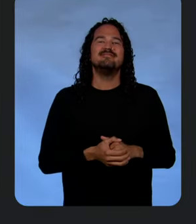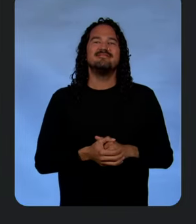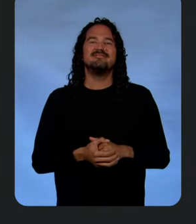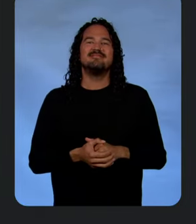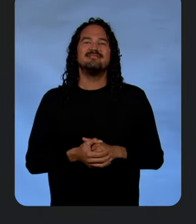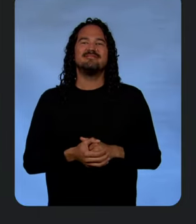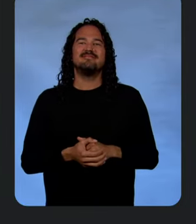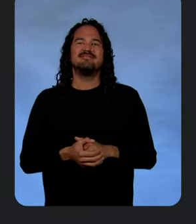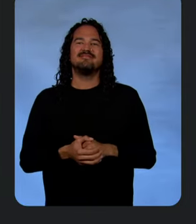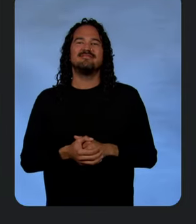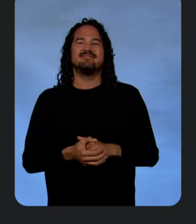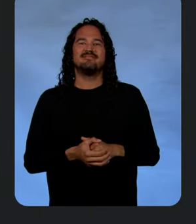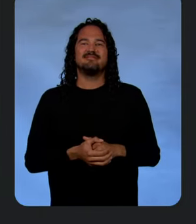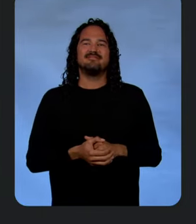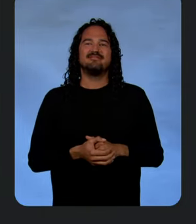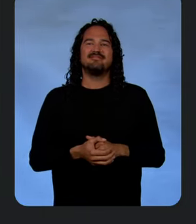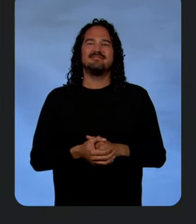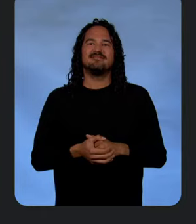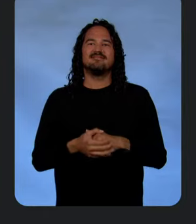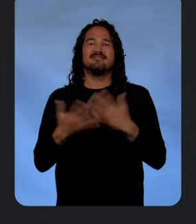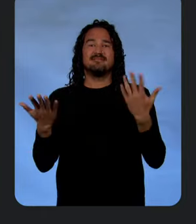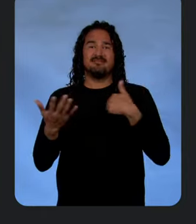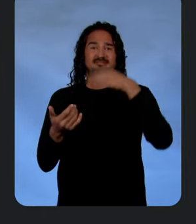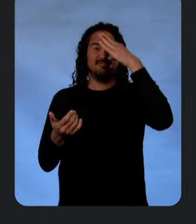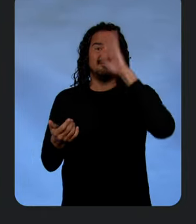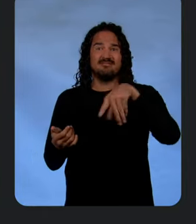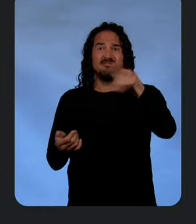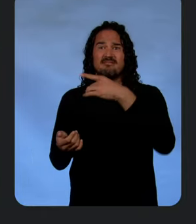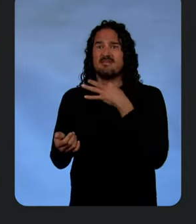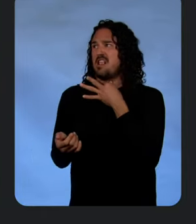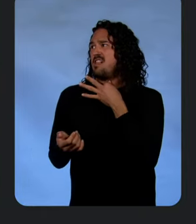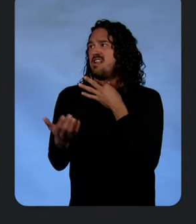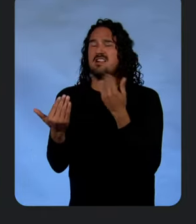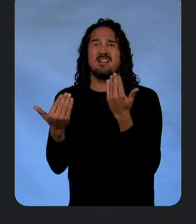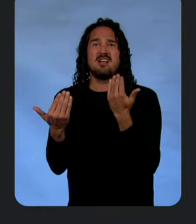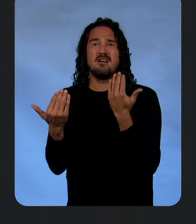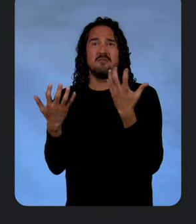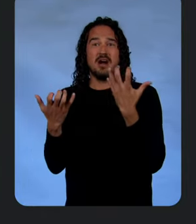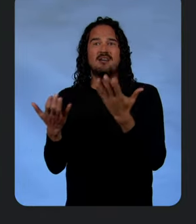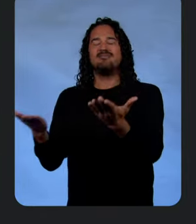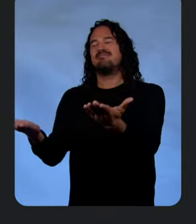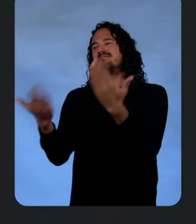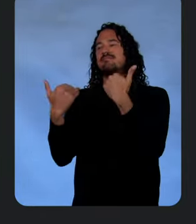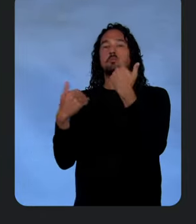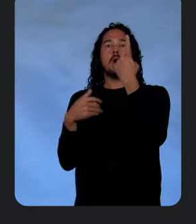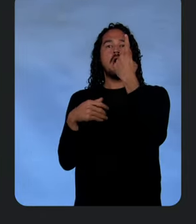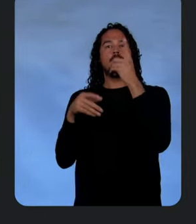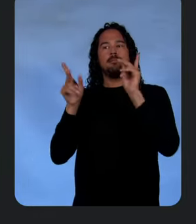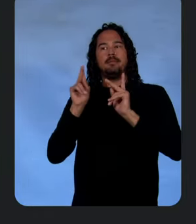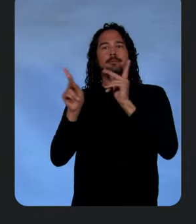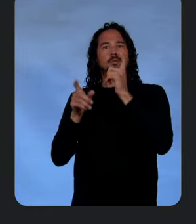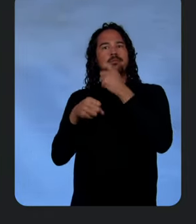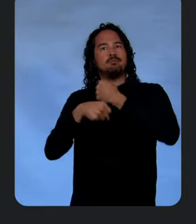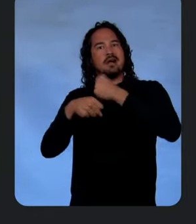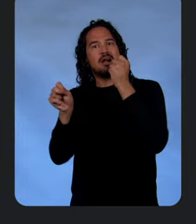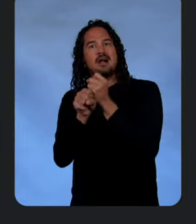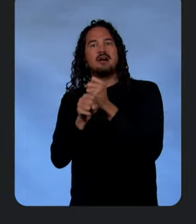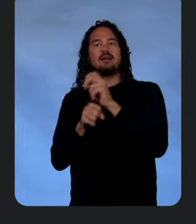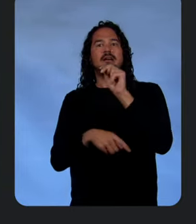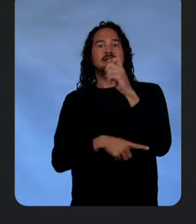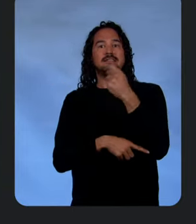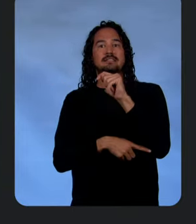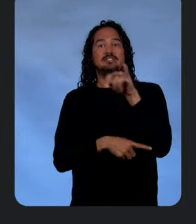I'm sure our audience would love to see this in action. So, let's bring one of the creators of Next.js on stage to show us how it's done.